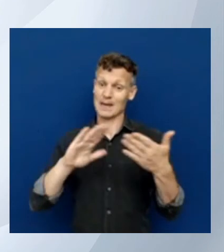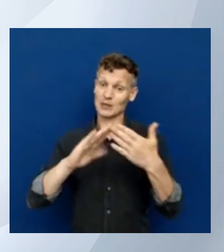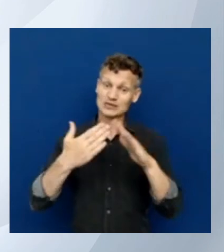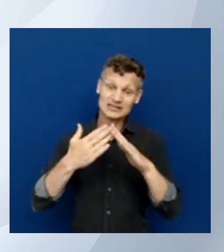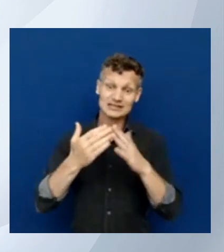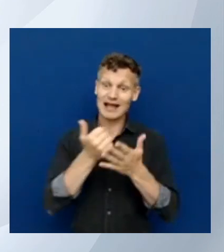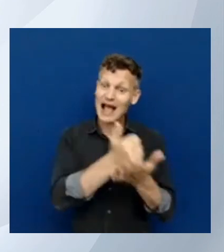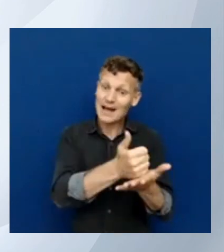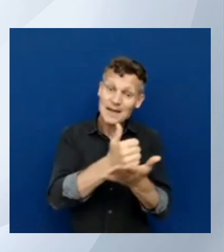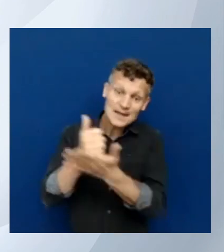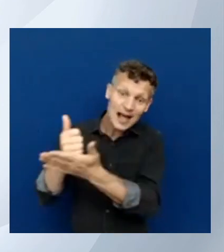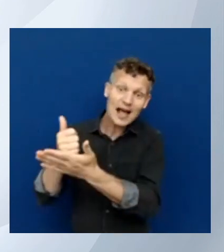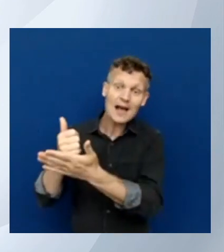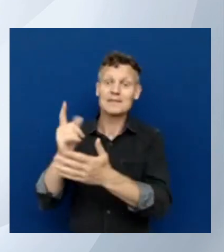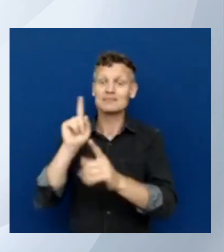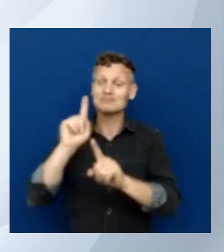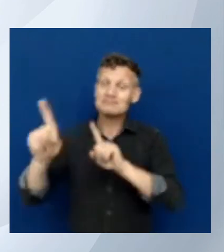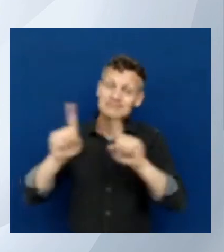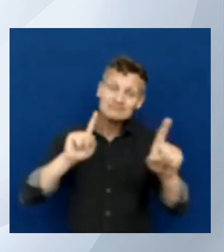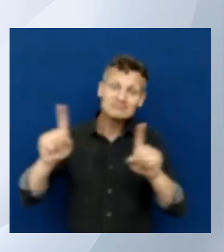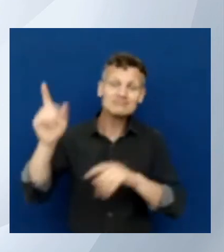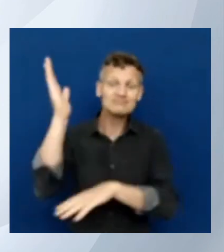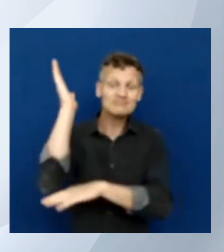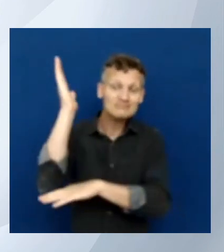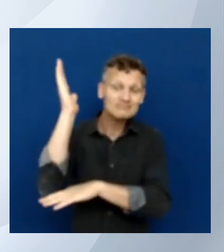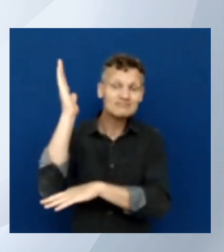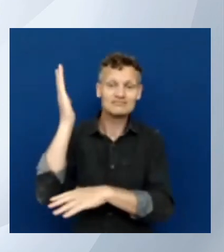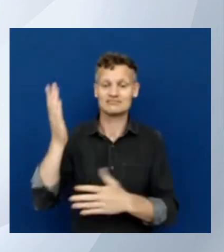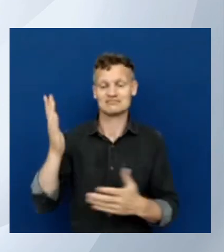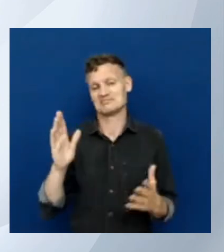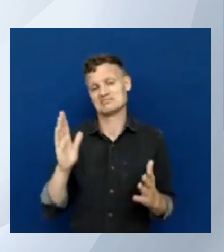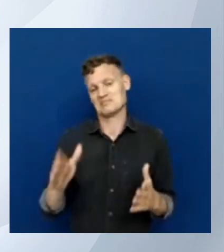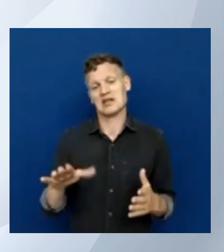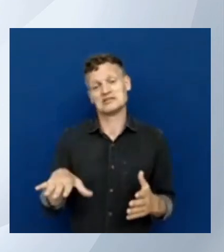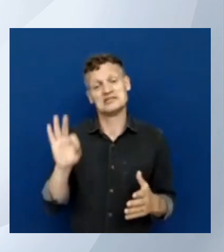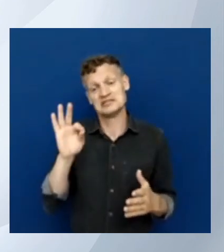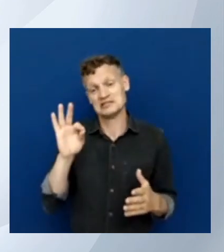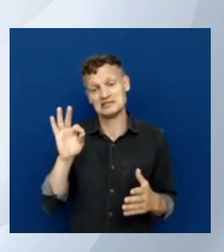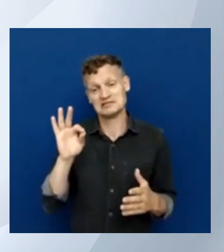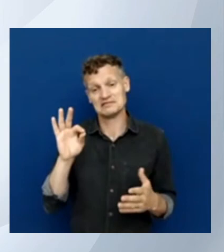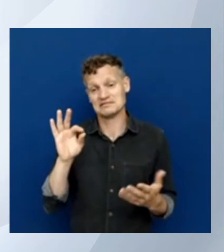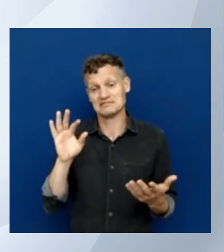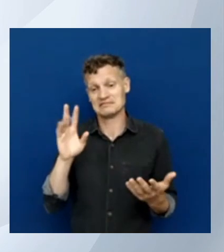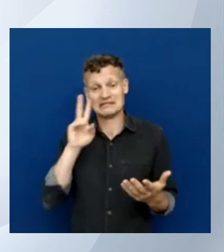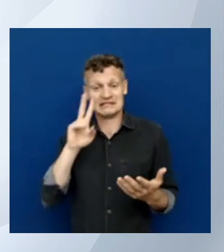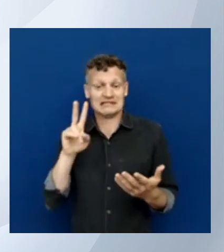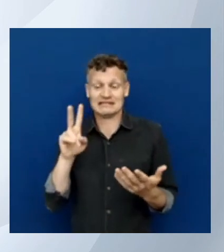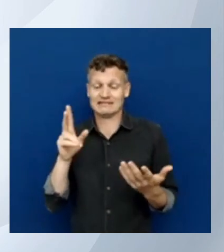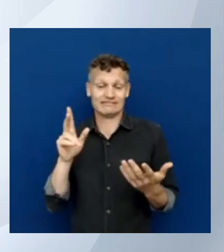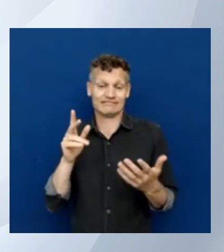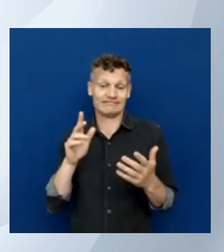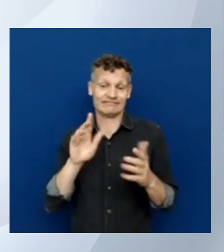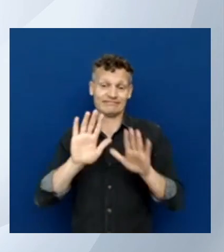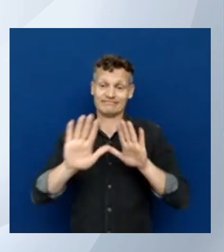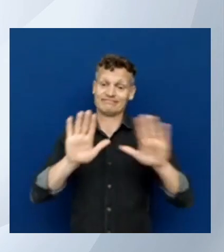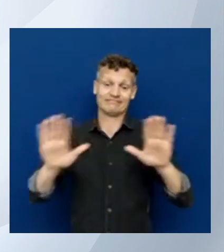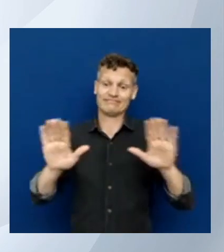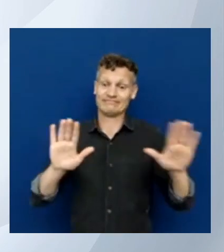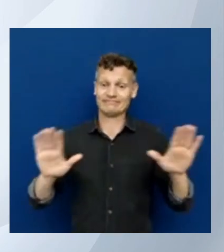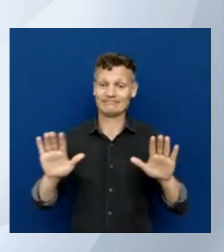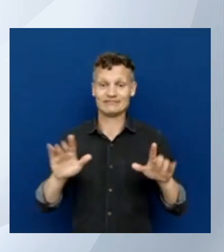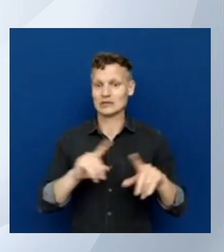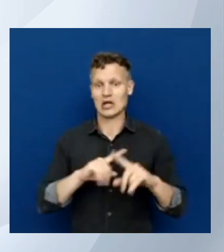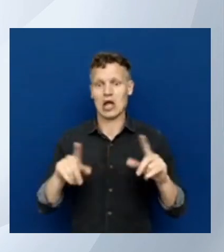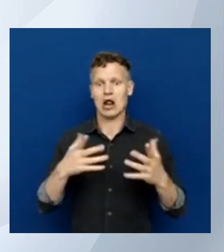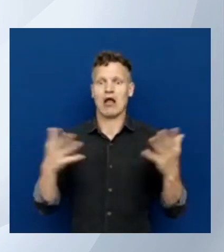yeah you need to find what works for you and find out what doesn't cost you energy say it like that it